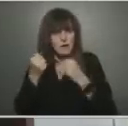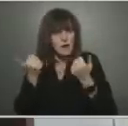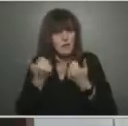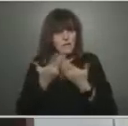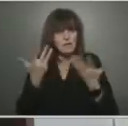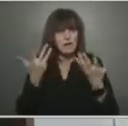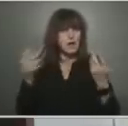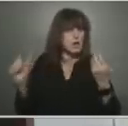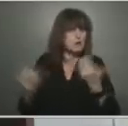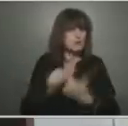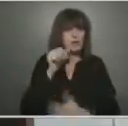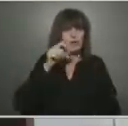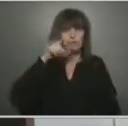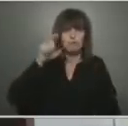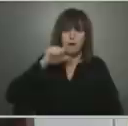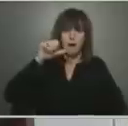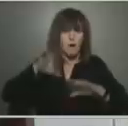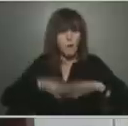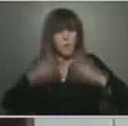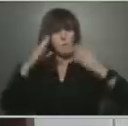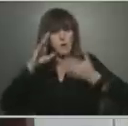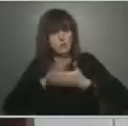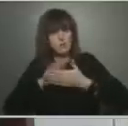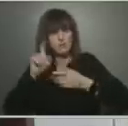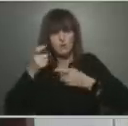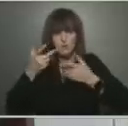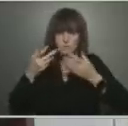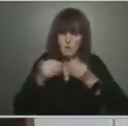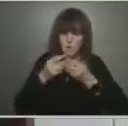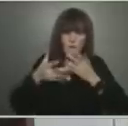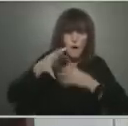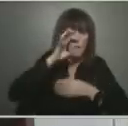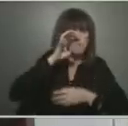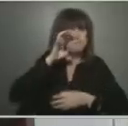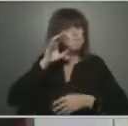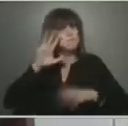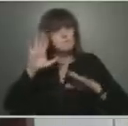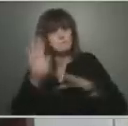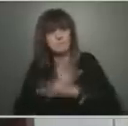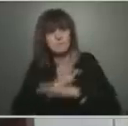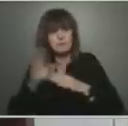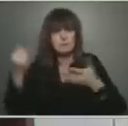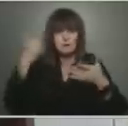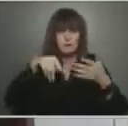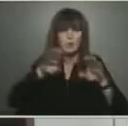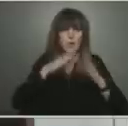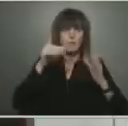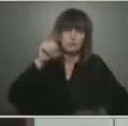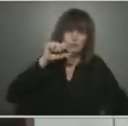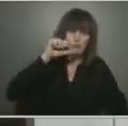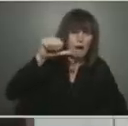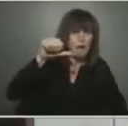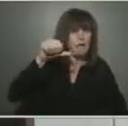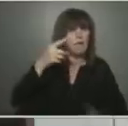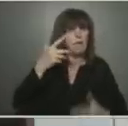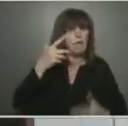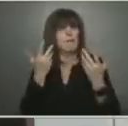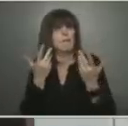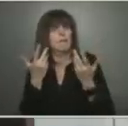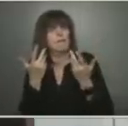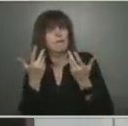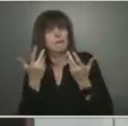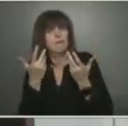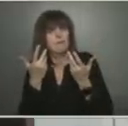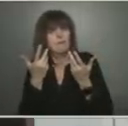without more measures in place, that reopening businesses next week will put all of us at risk, that